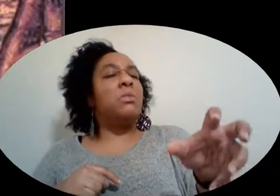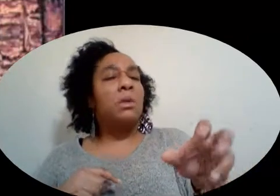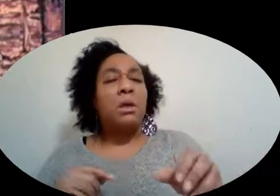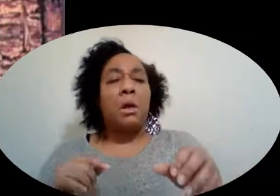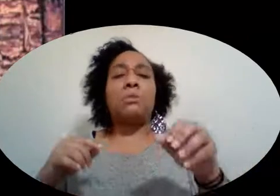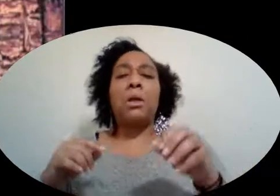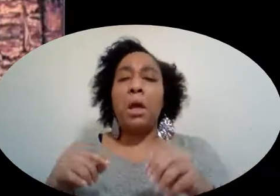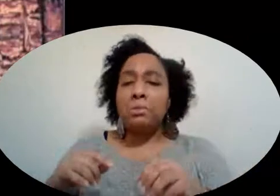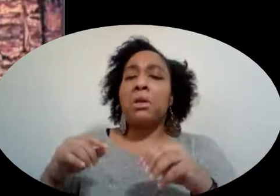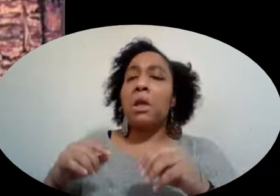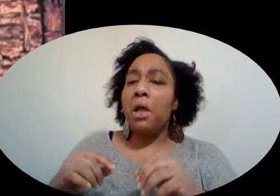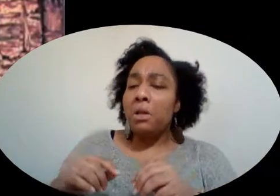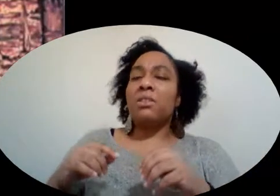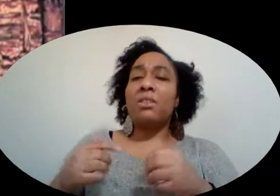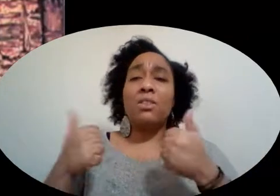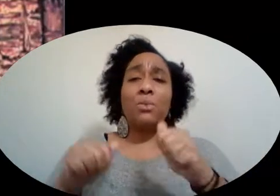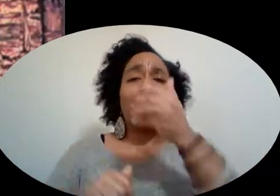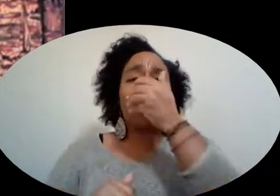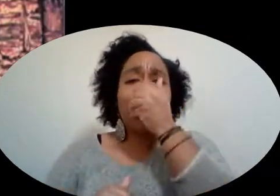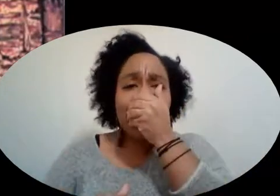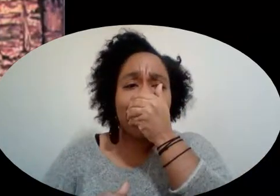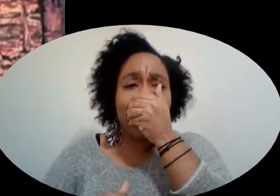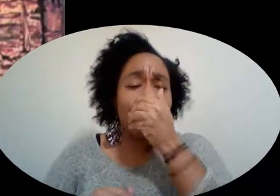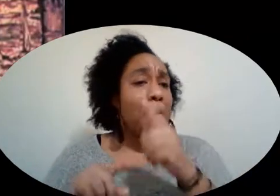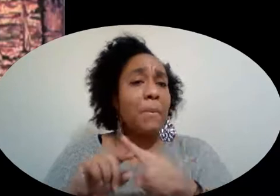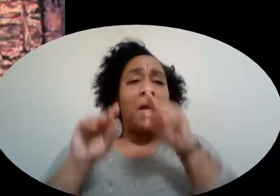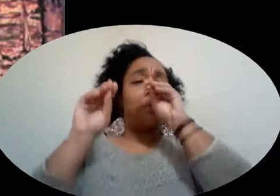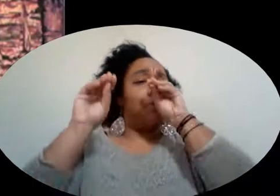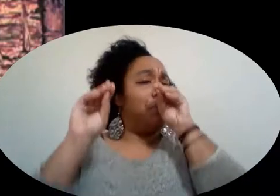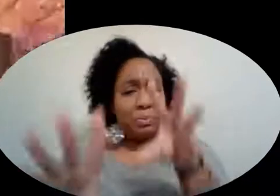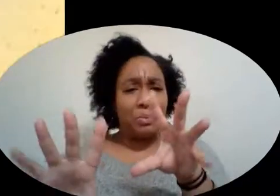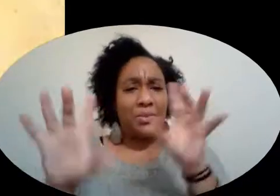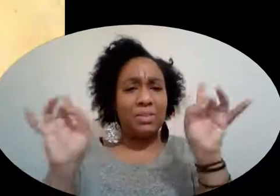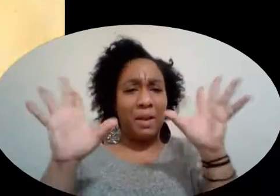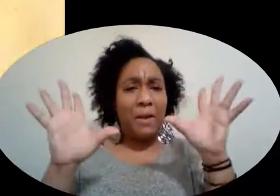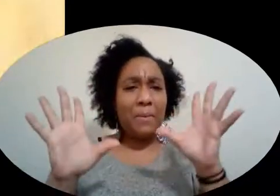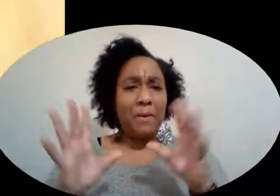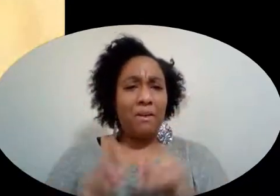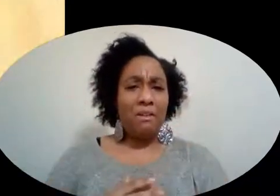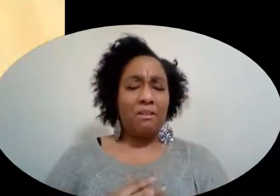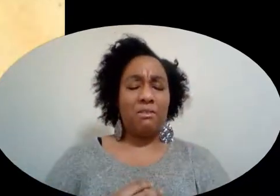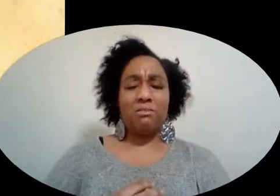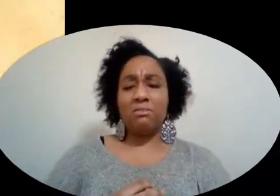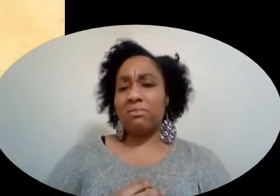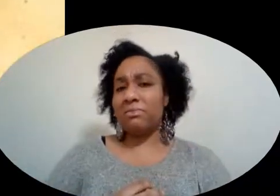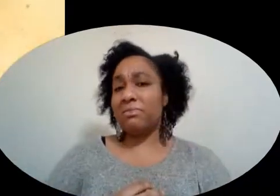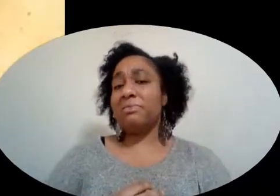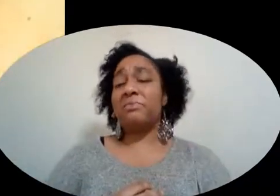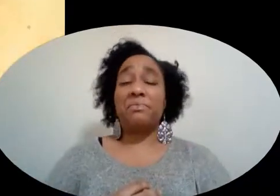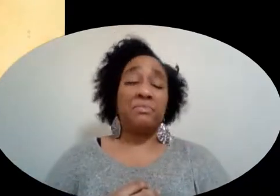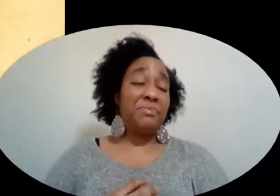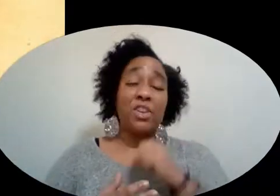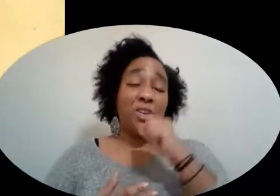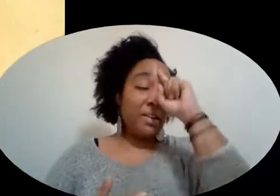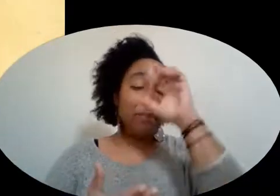snuffed I tried to cover my mouth But I sneezed a great sneeze And you're